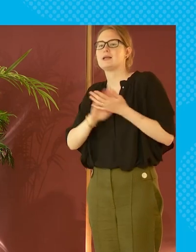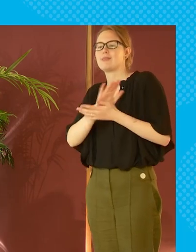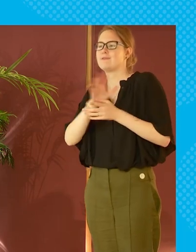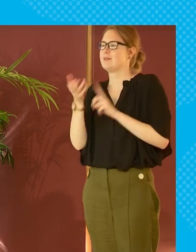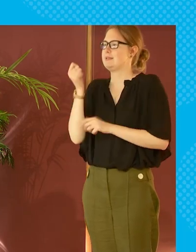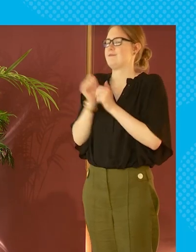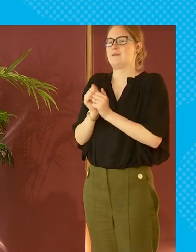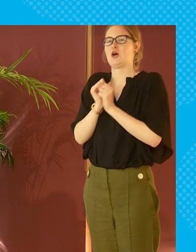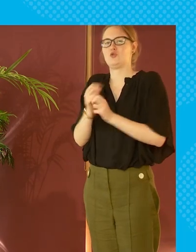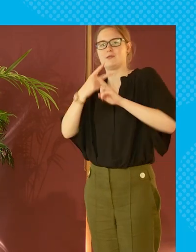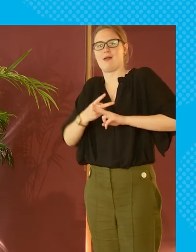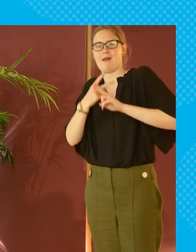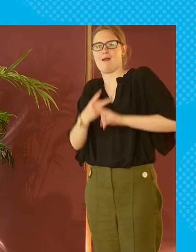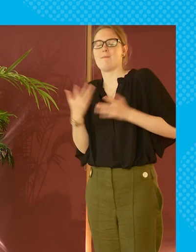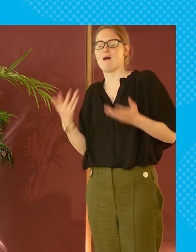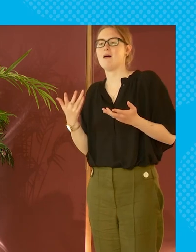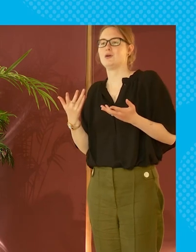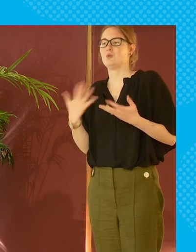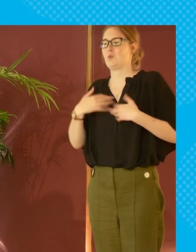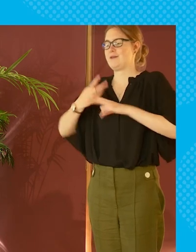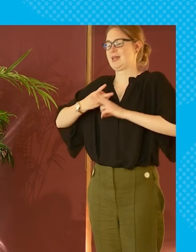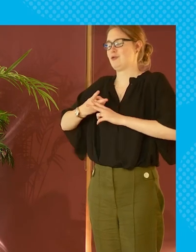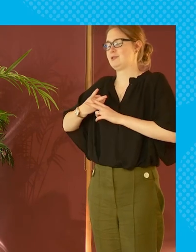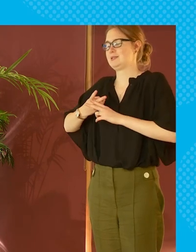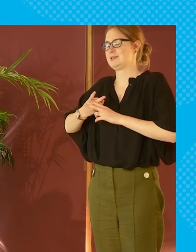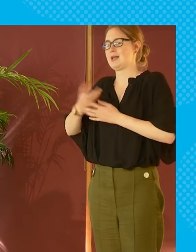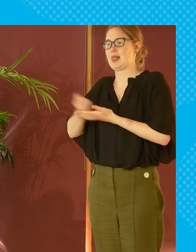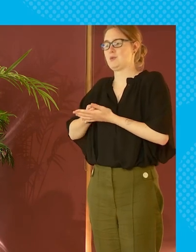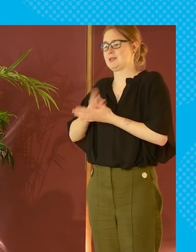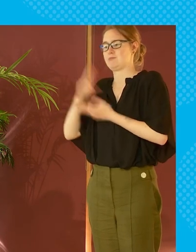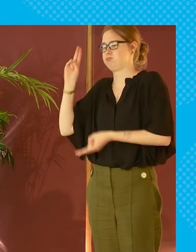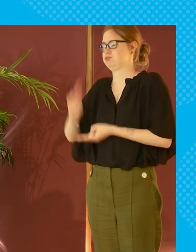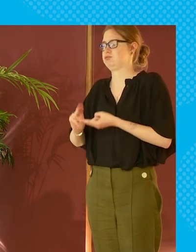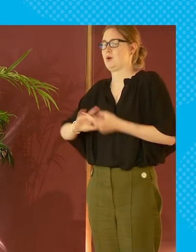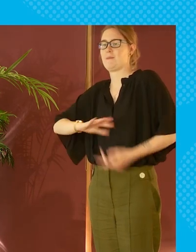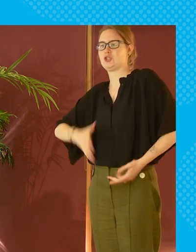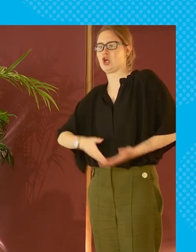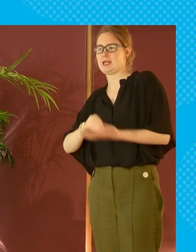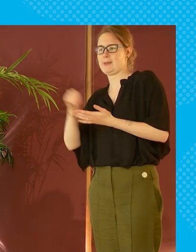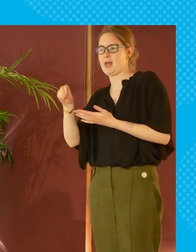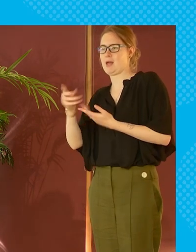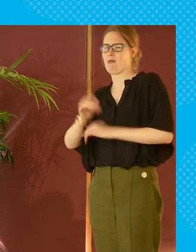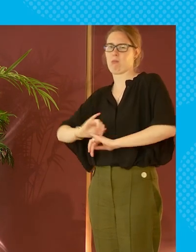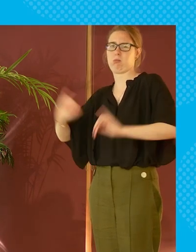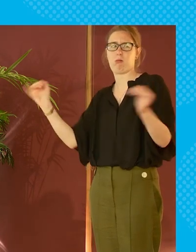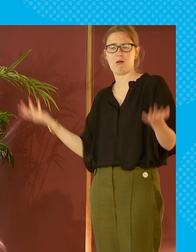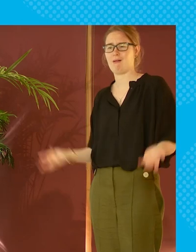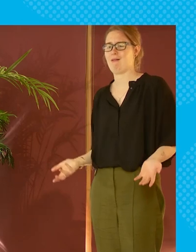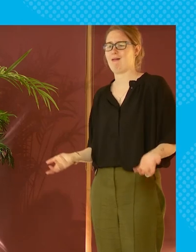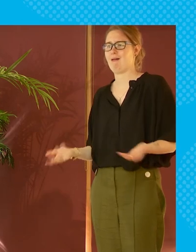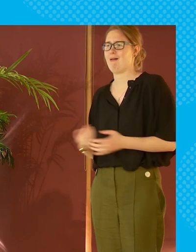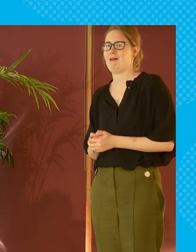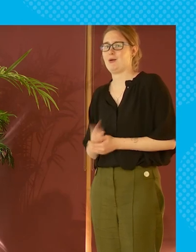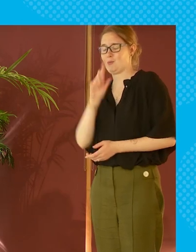supporting and the value of care and stuff but we have carers allowance it's pitifully low we have maternity pay it's a joke